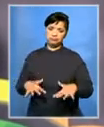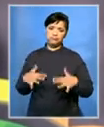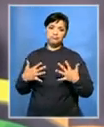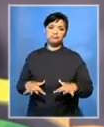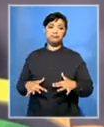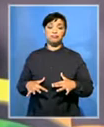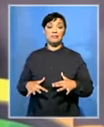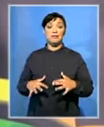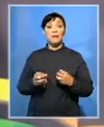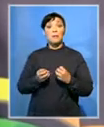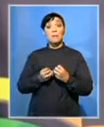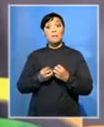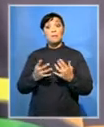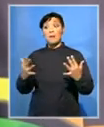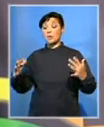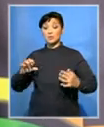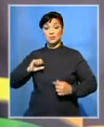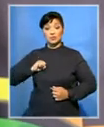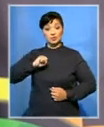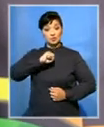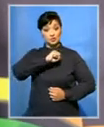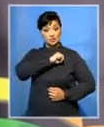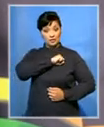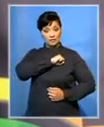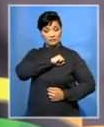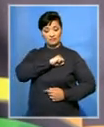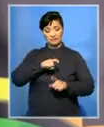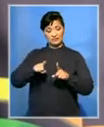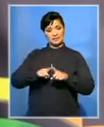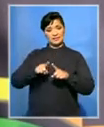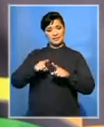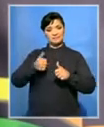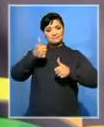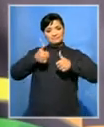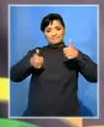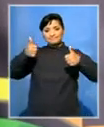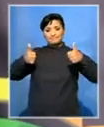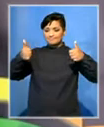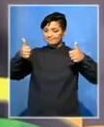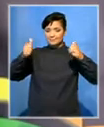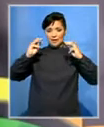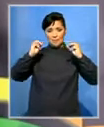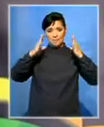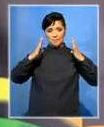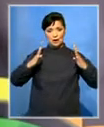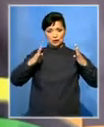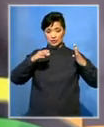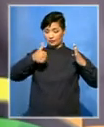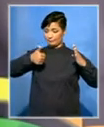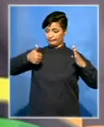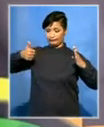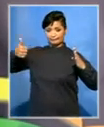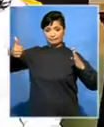And most of our workers here, including senior management, they